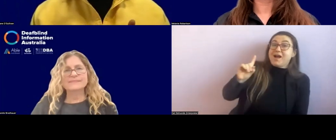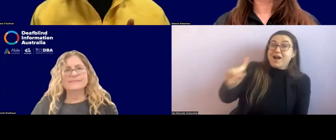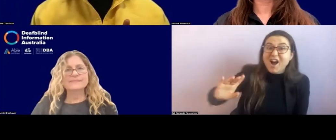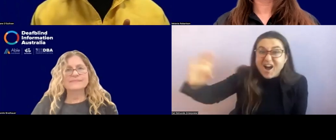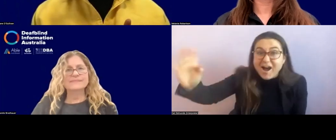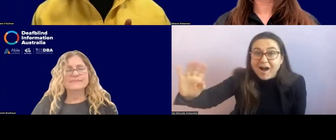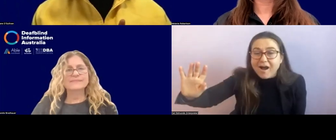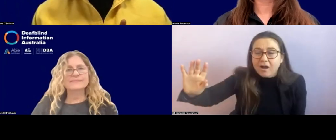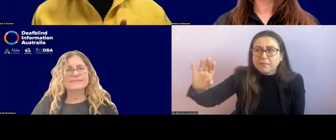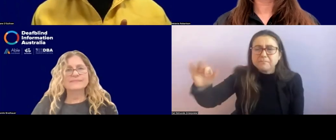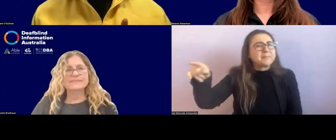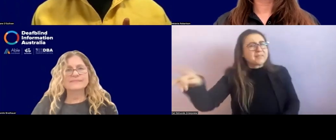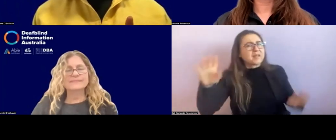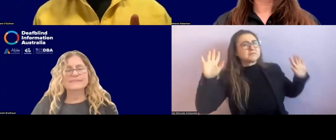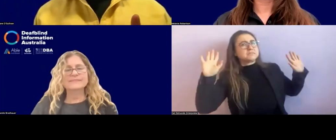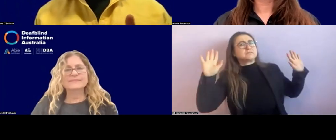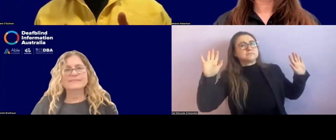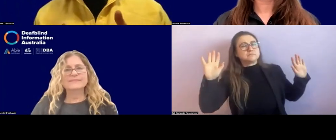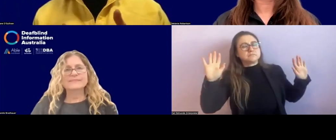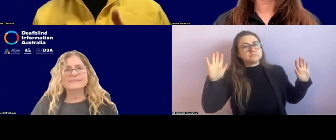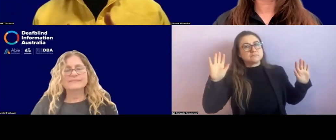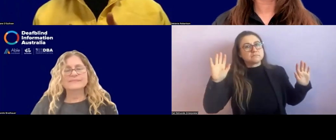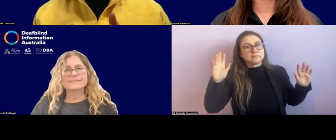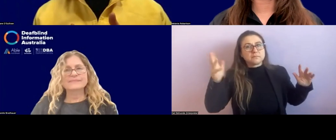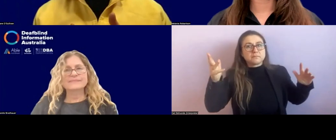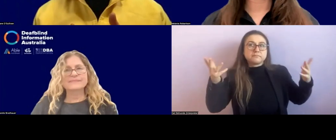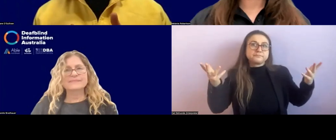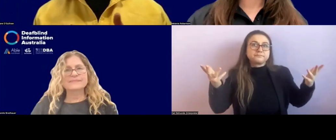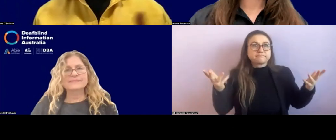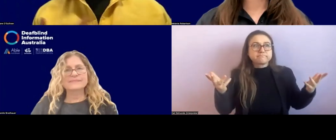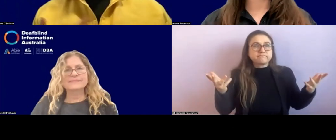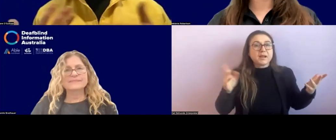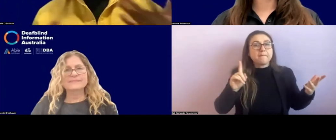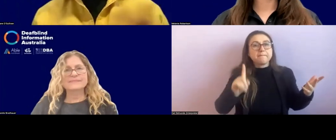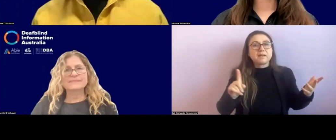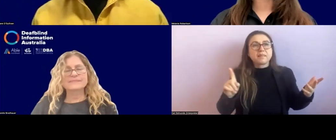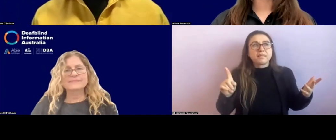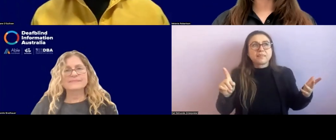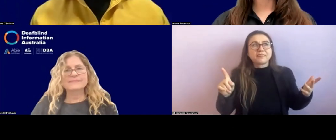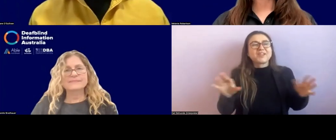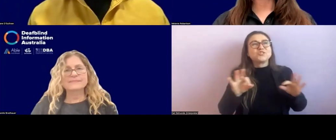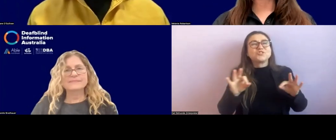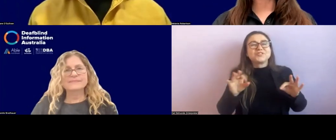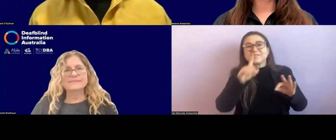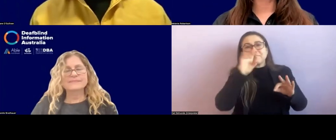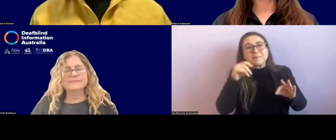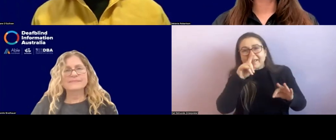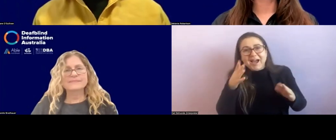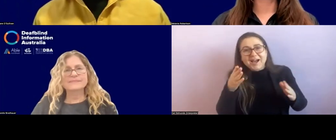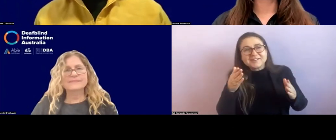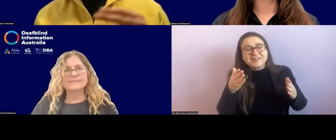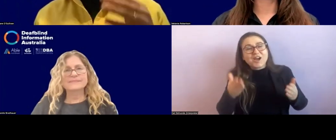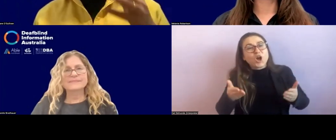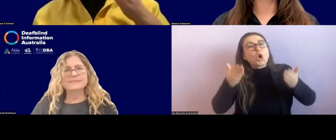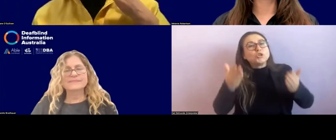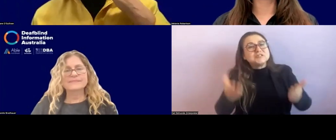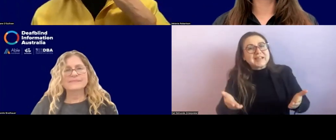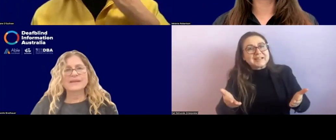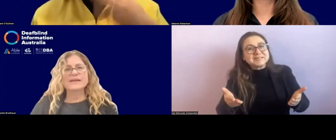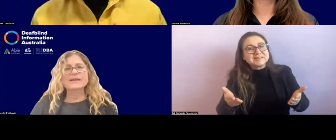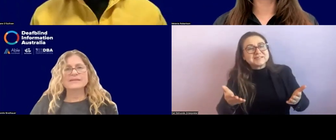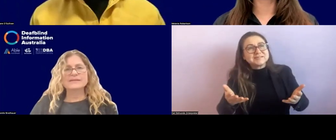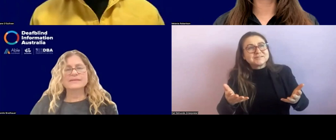when they may not want it, um, and may not have, um, the ability to consent to it in the same way. So I don't know, that's been my reflection